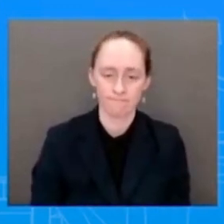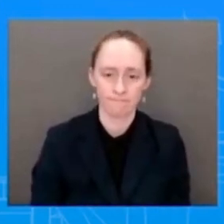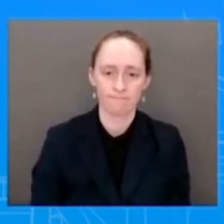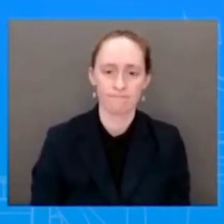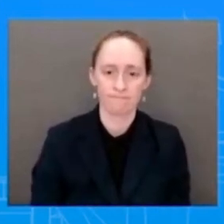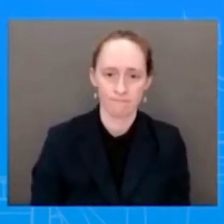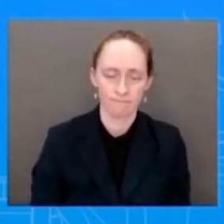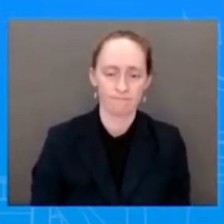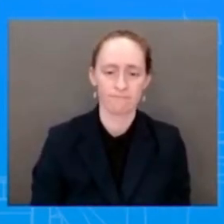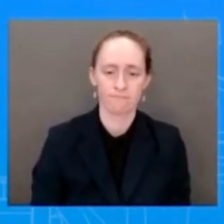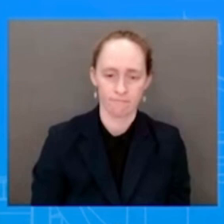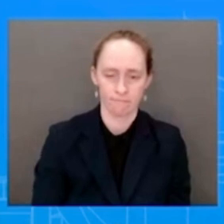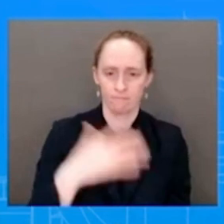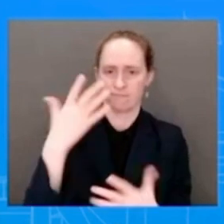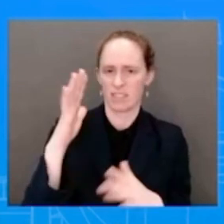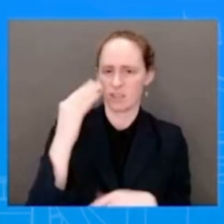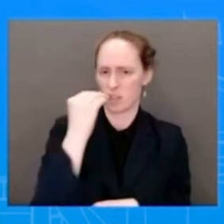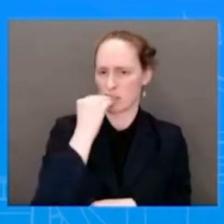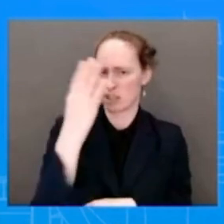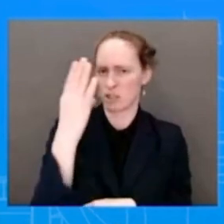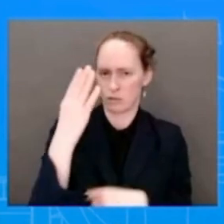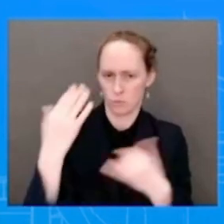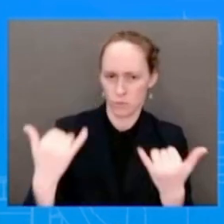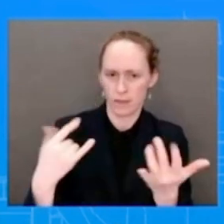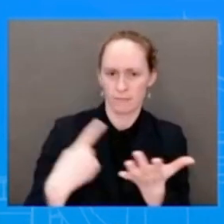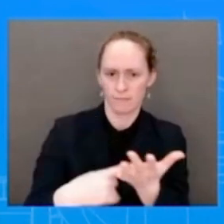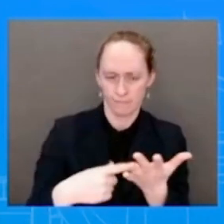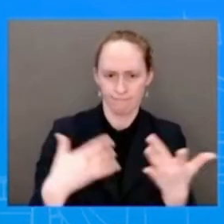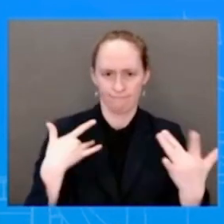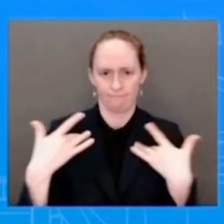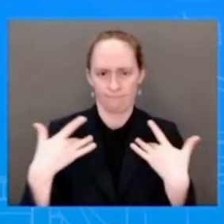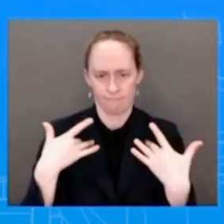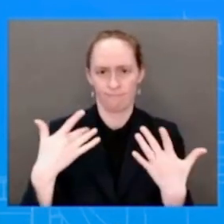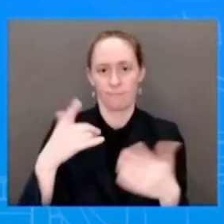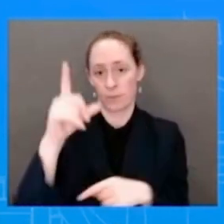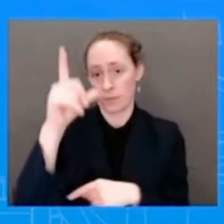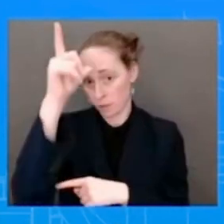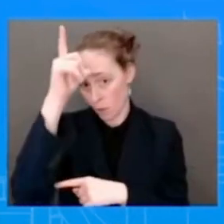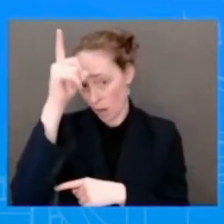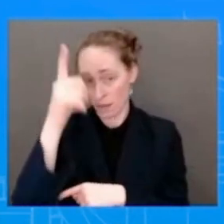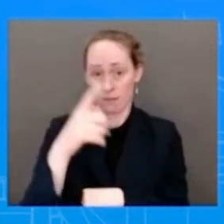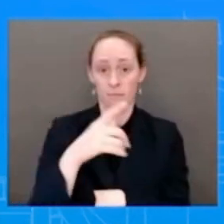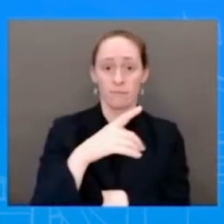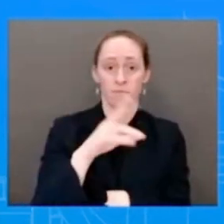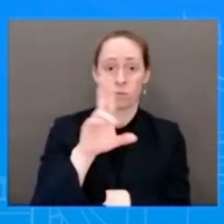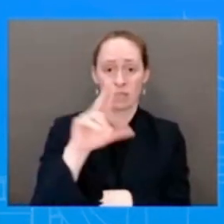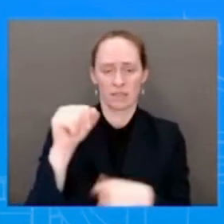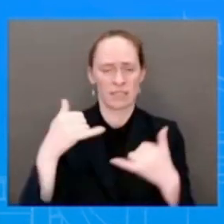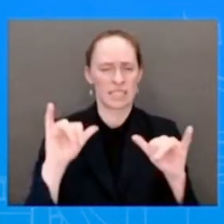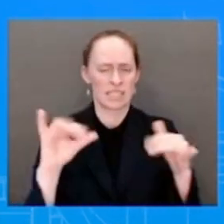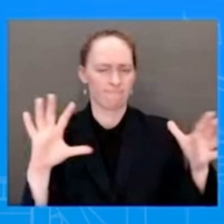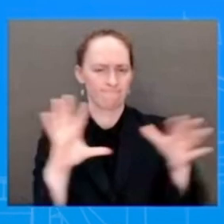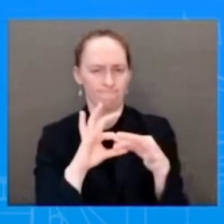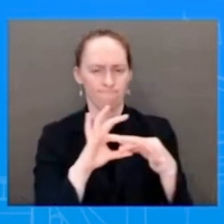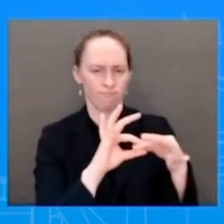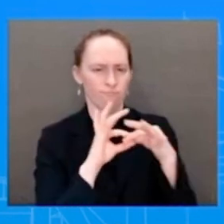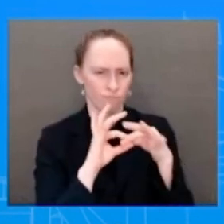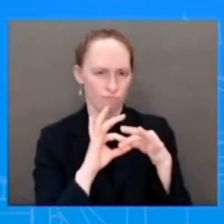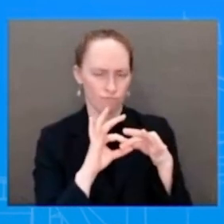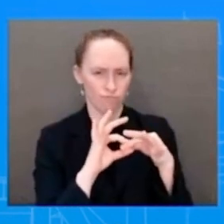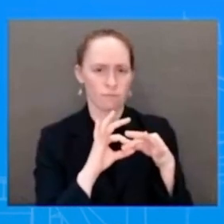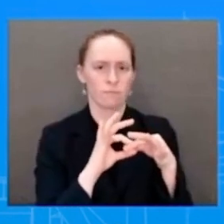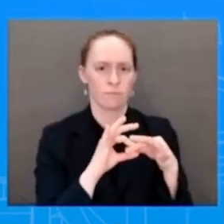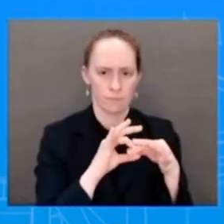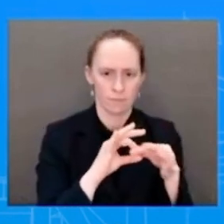States and Jordan. And the President will thank His Majesty for his close partnership and the role he and Jordan play as a force for stability